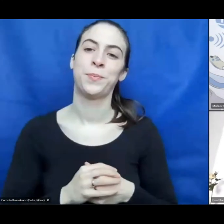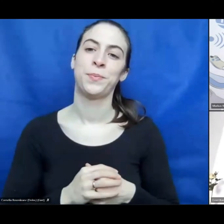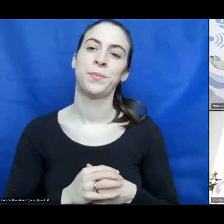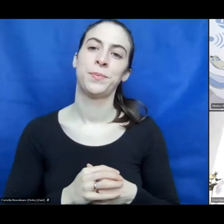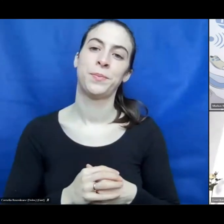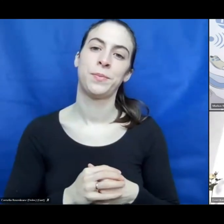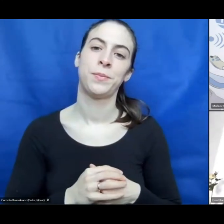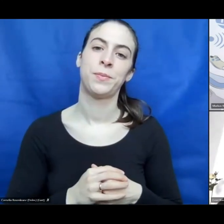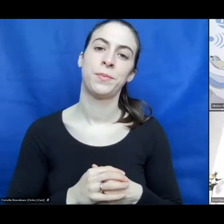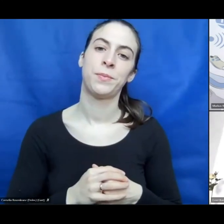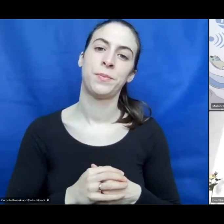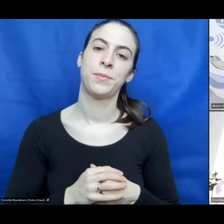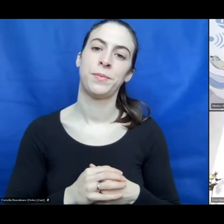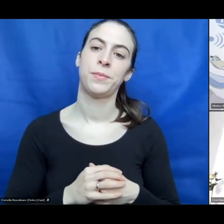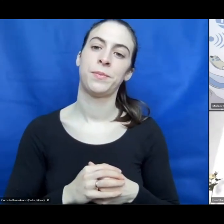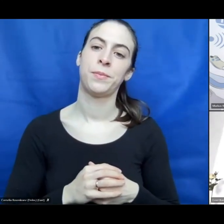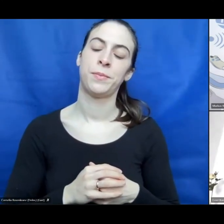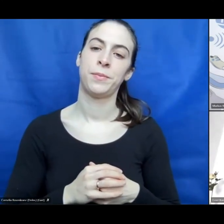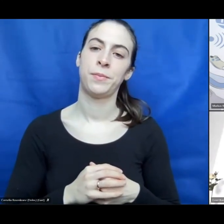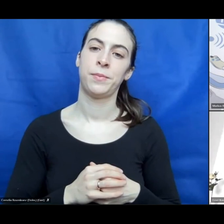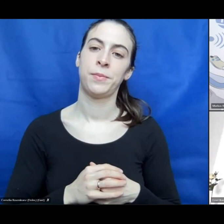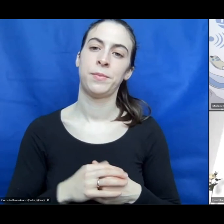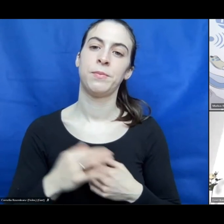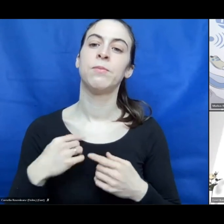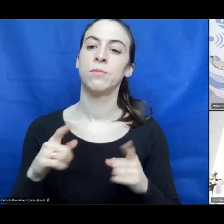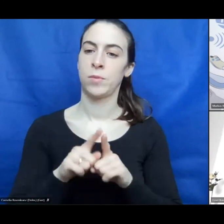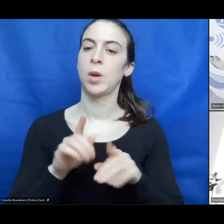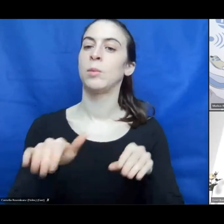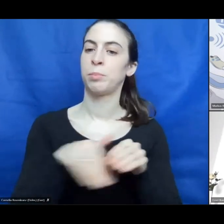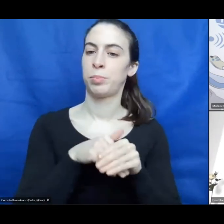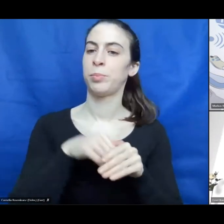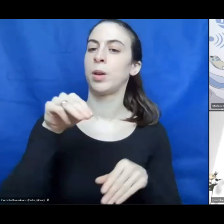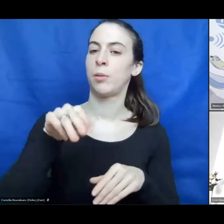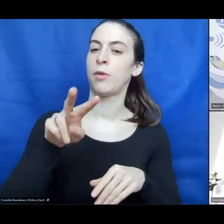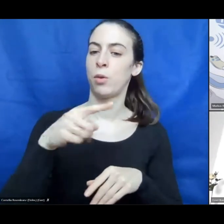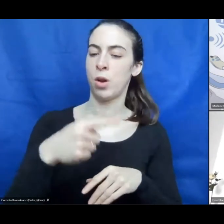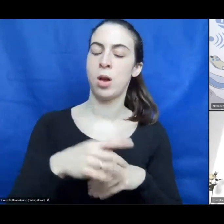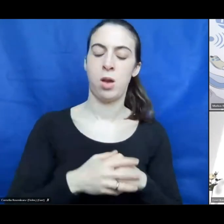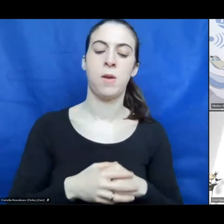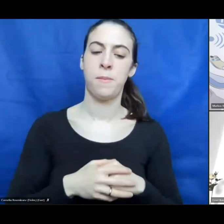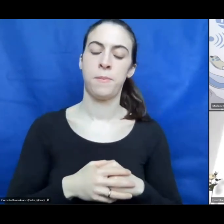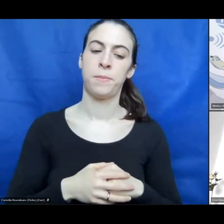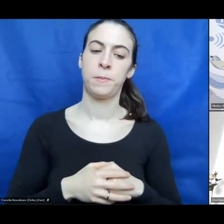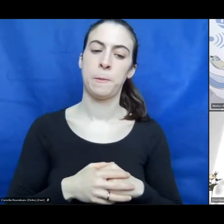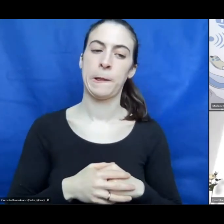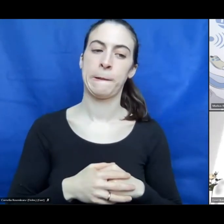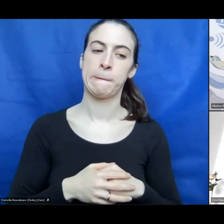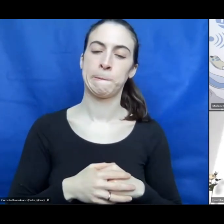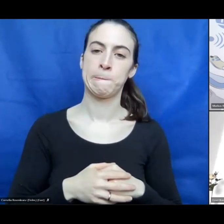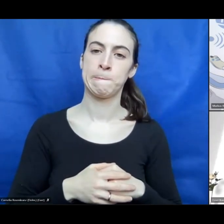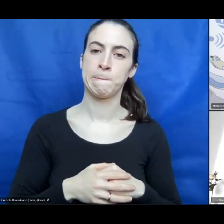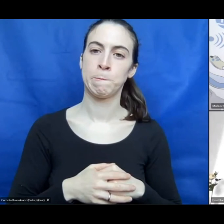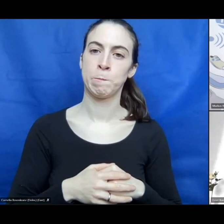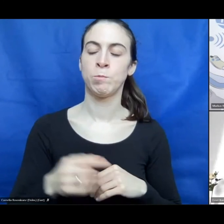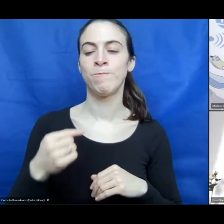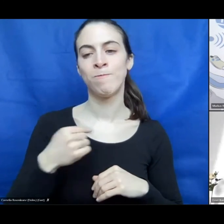I'm also an employee of the MVG, and I